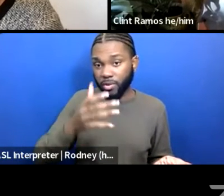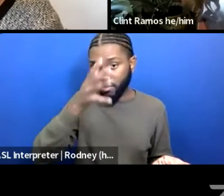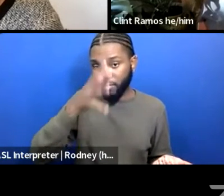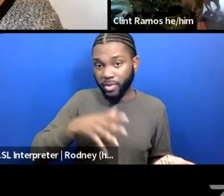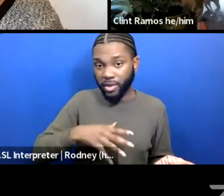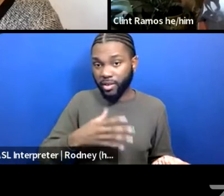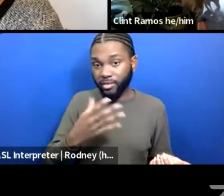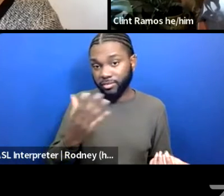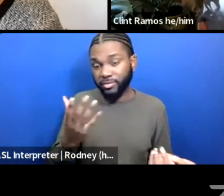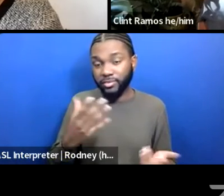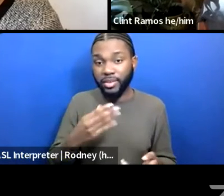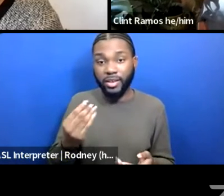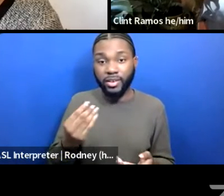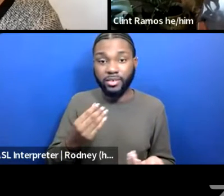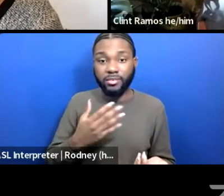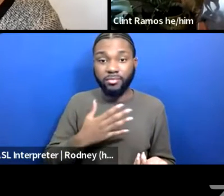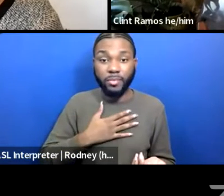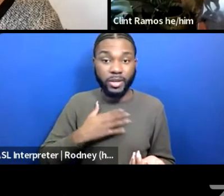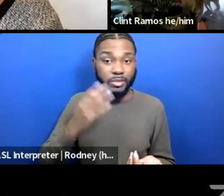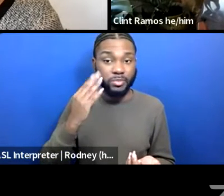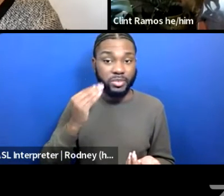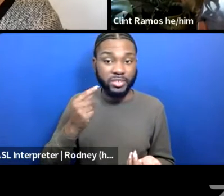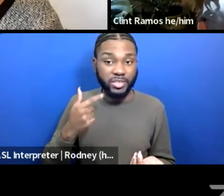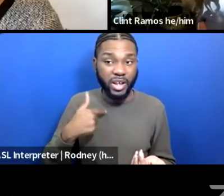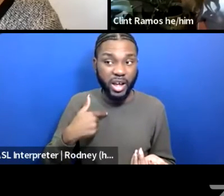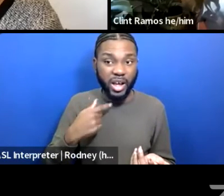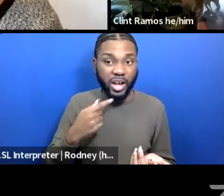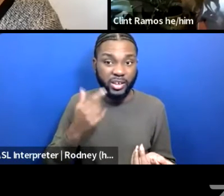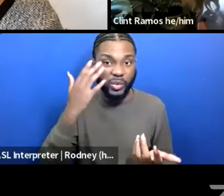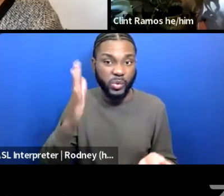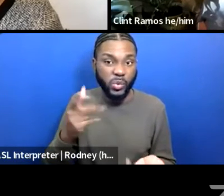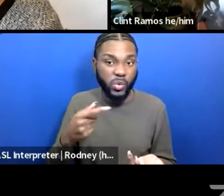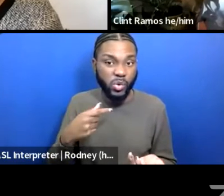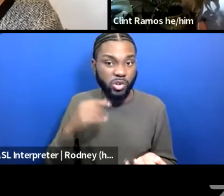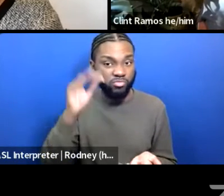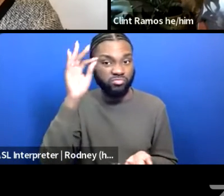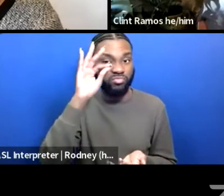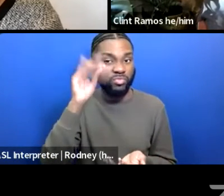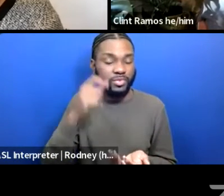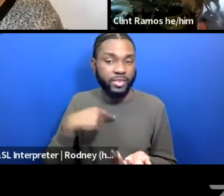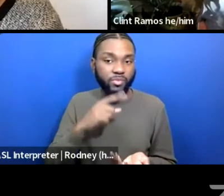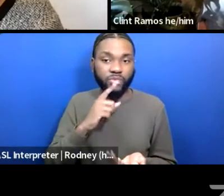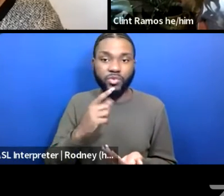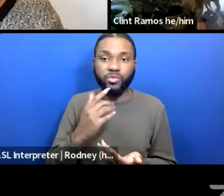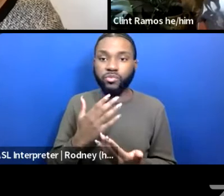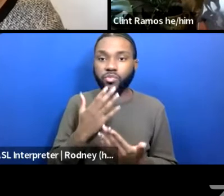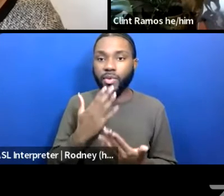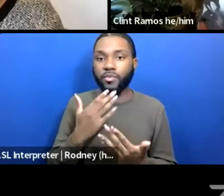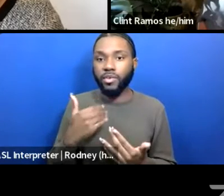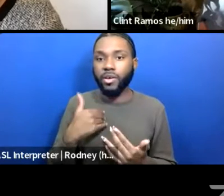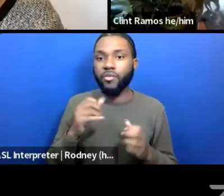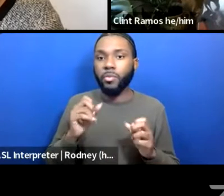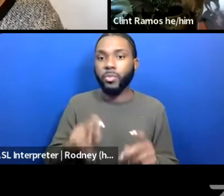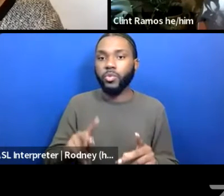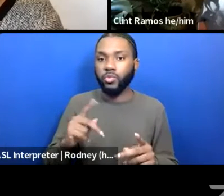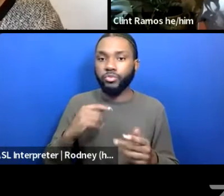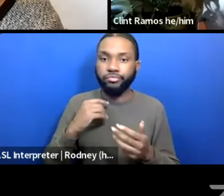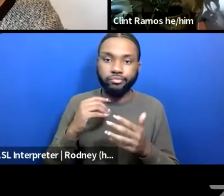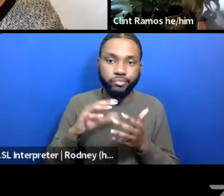my experience, I didn't know all these things. I am so grateful to have had the opportunity to learn.